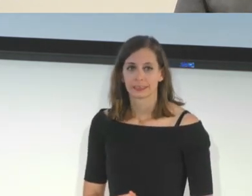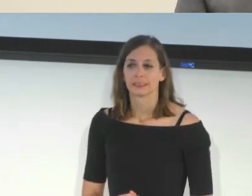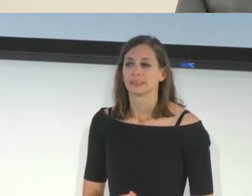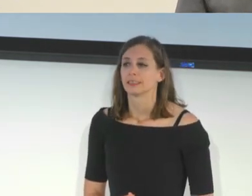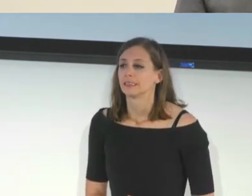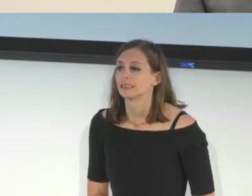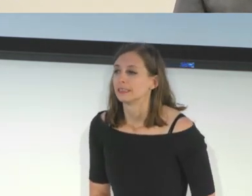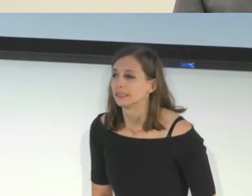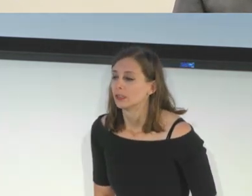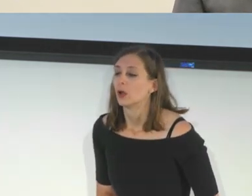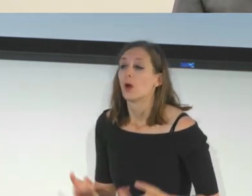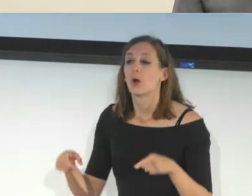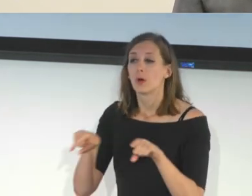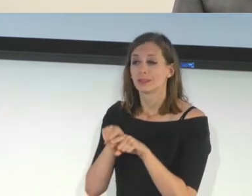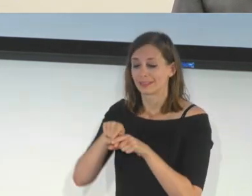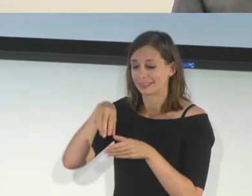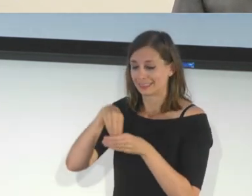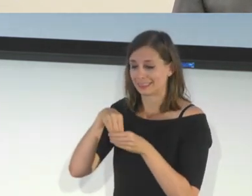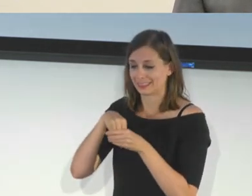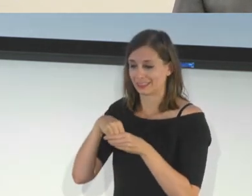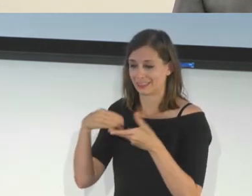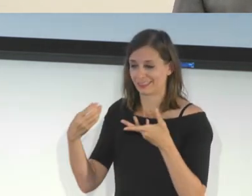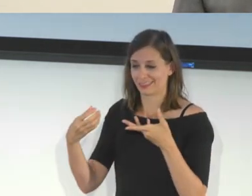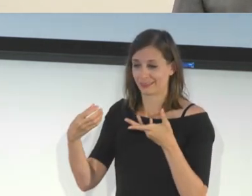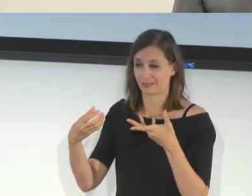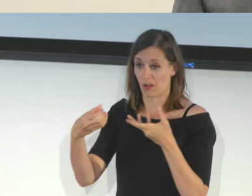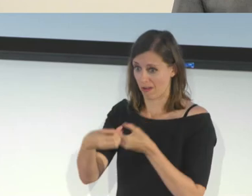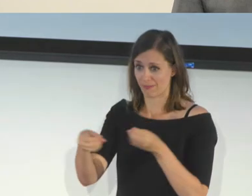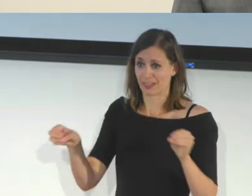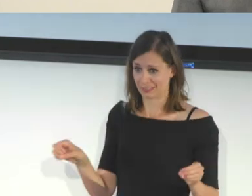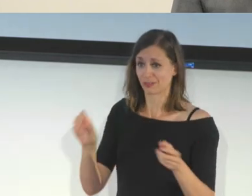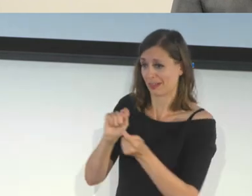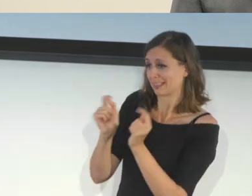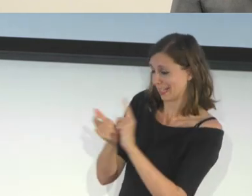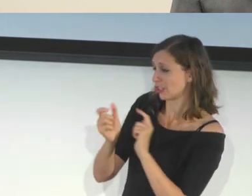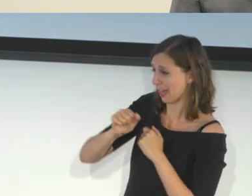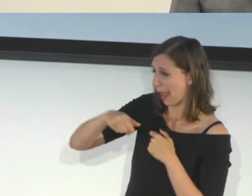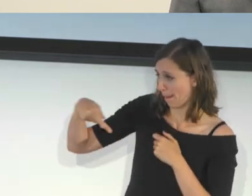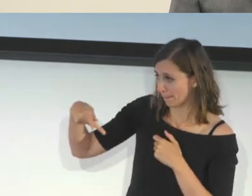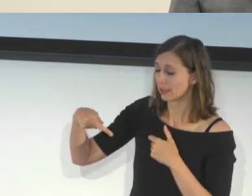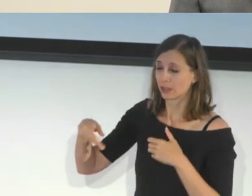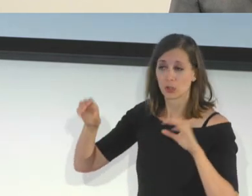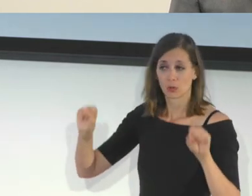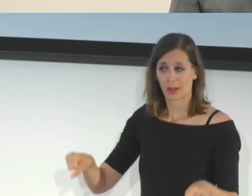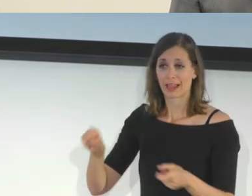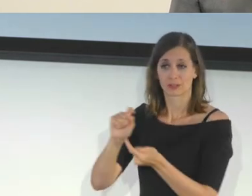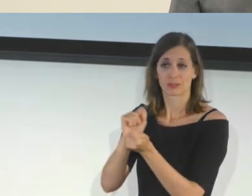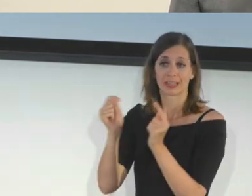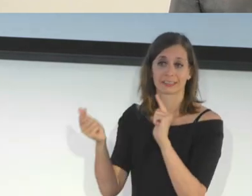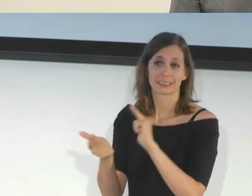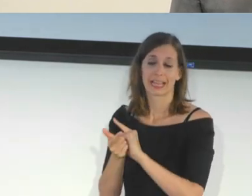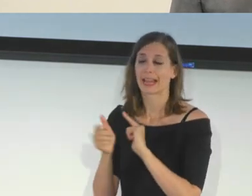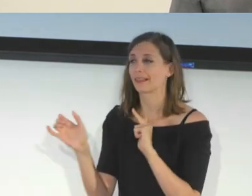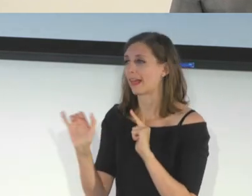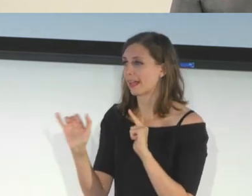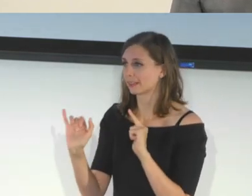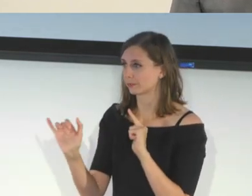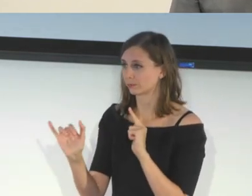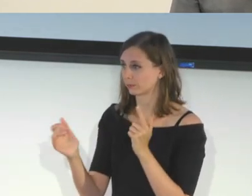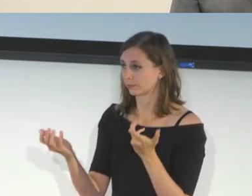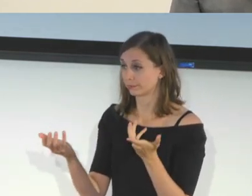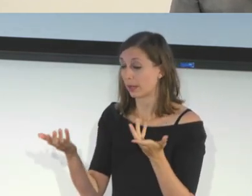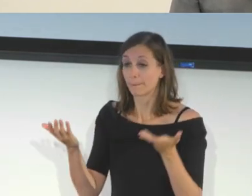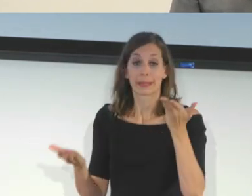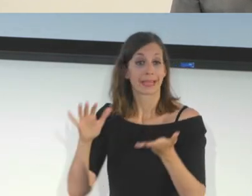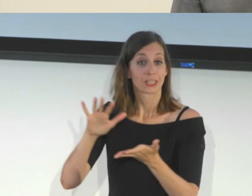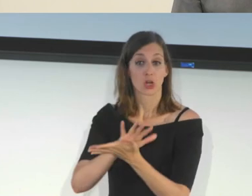on office apps that are using AI-generated tools to create in translation about your entire document,